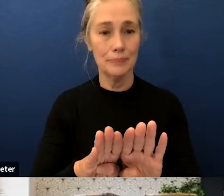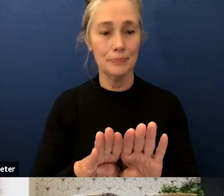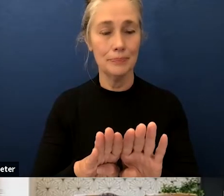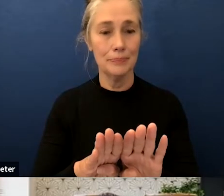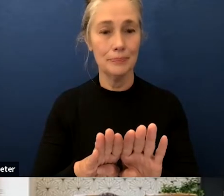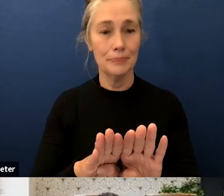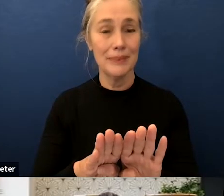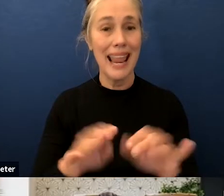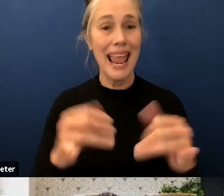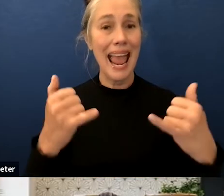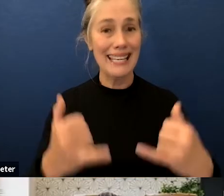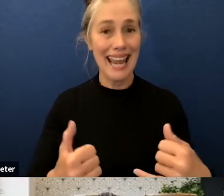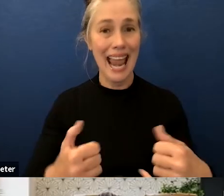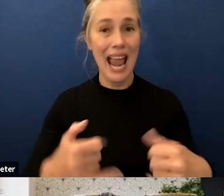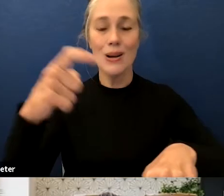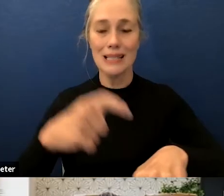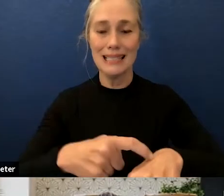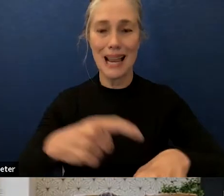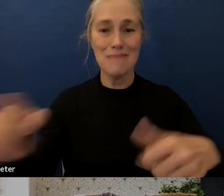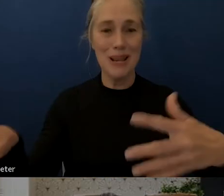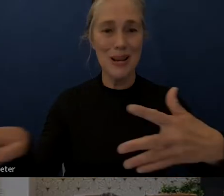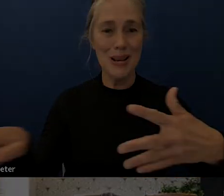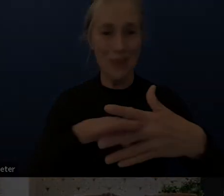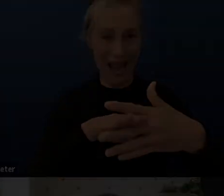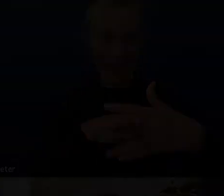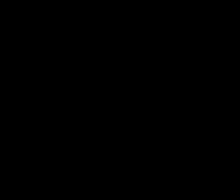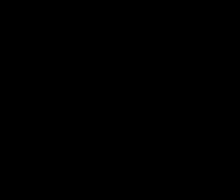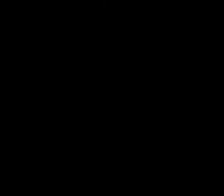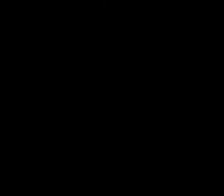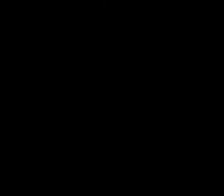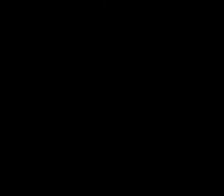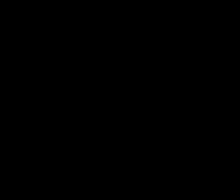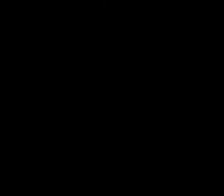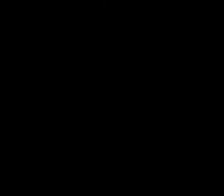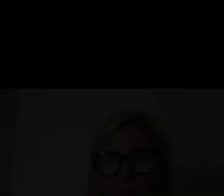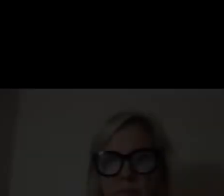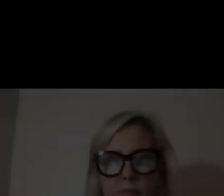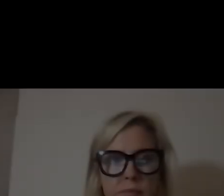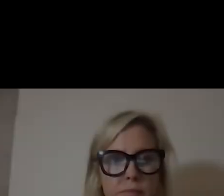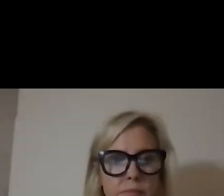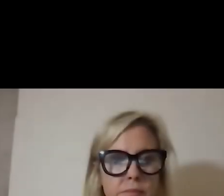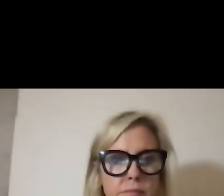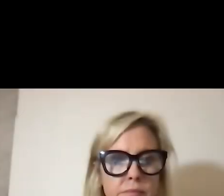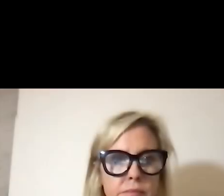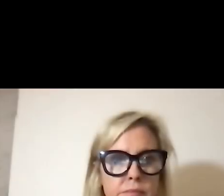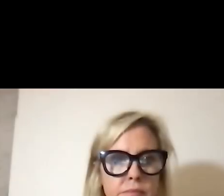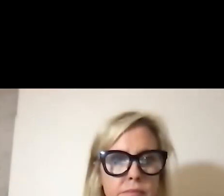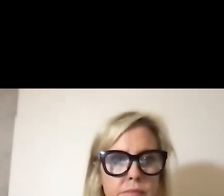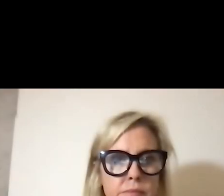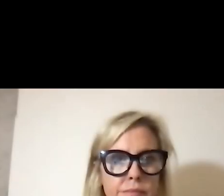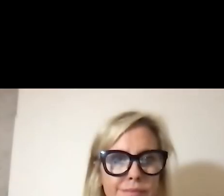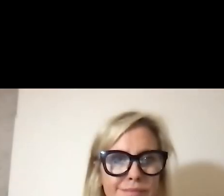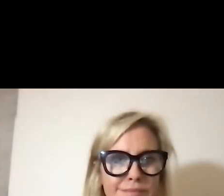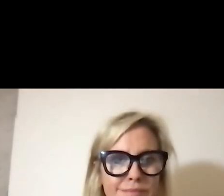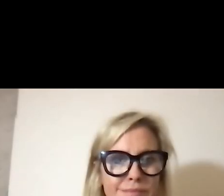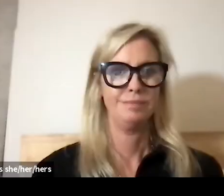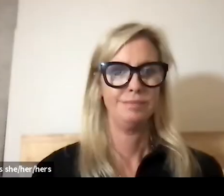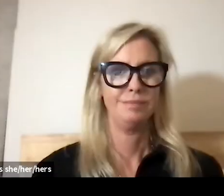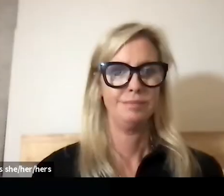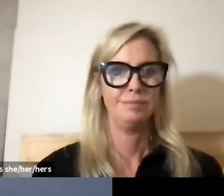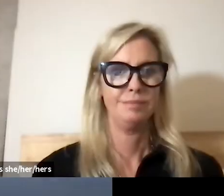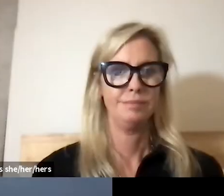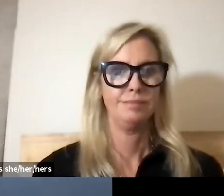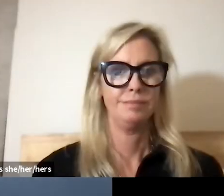10-minute break please put the timer on we are now moving on to the action